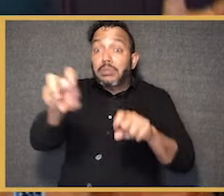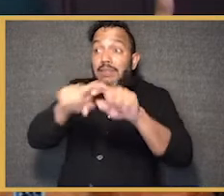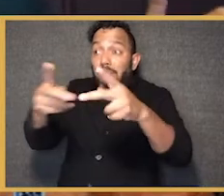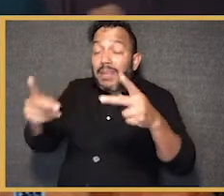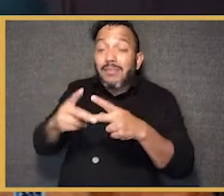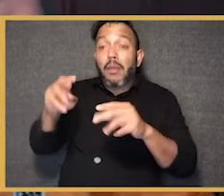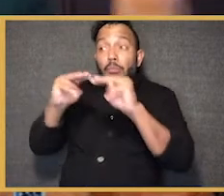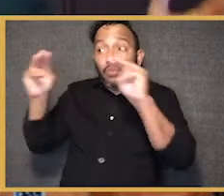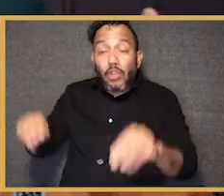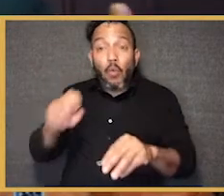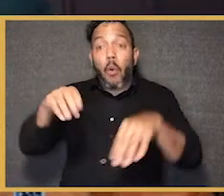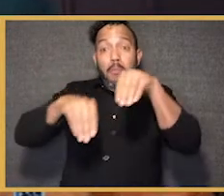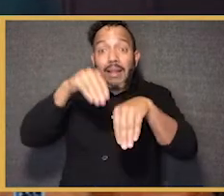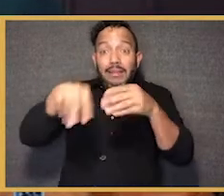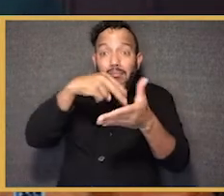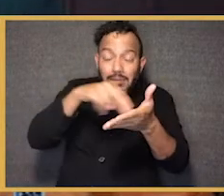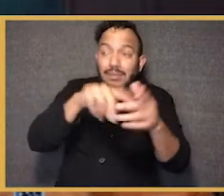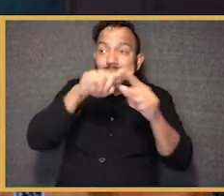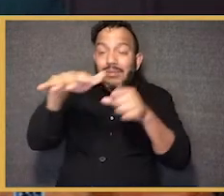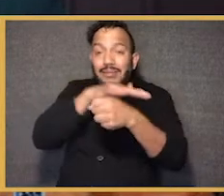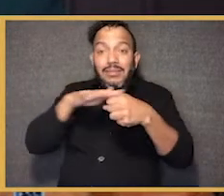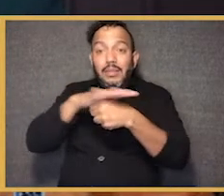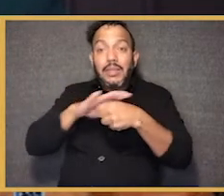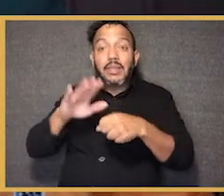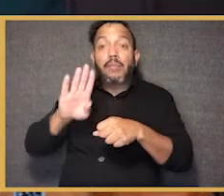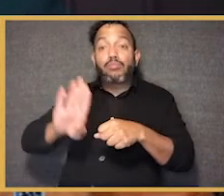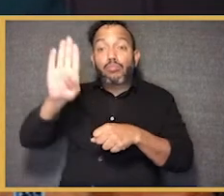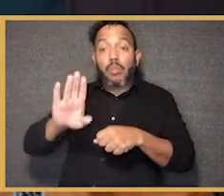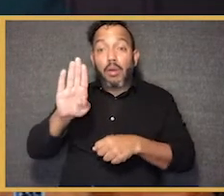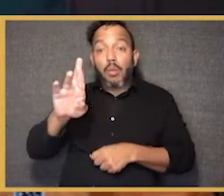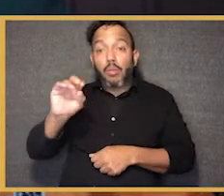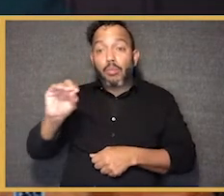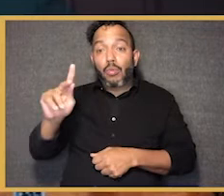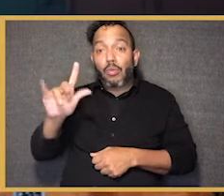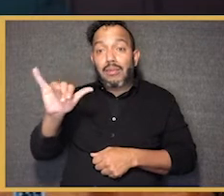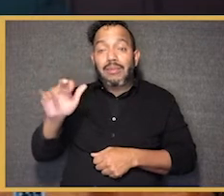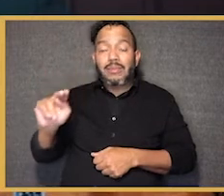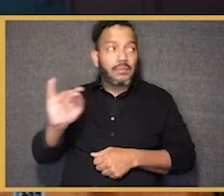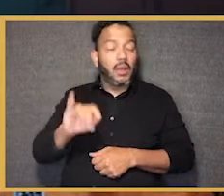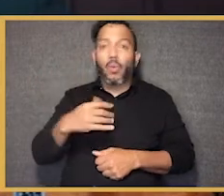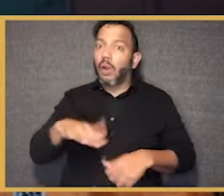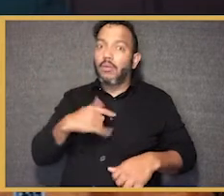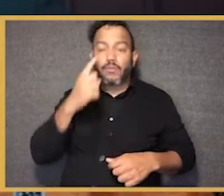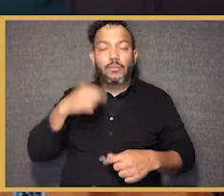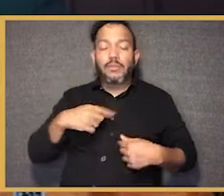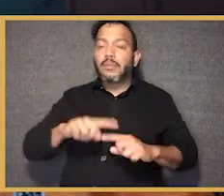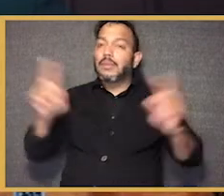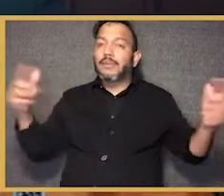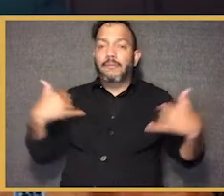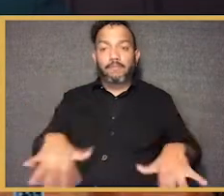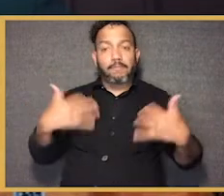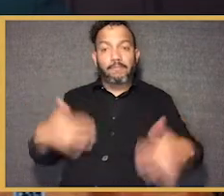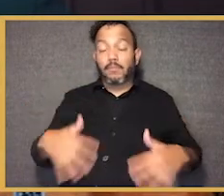he showed us this whole world beyond Canarsie, Brooklyn. And that made a huge difference for me,